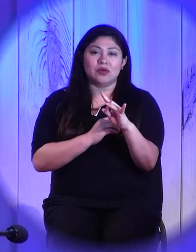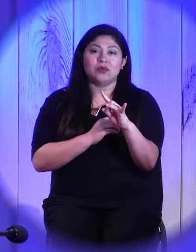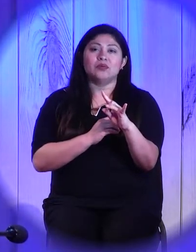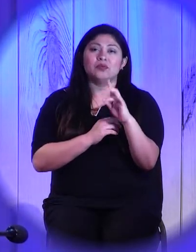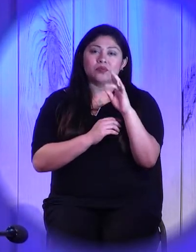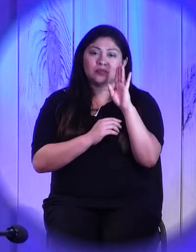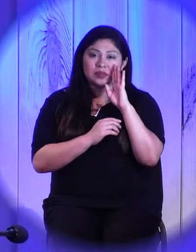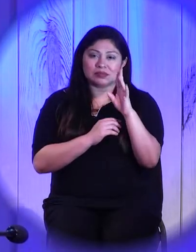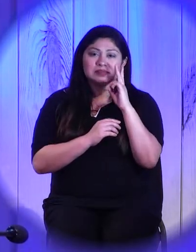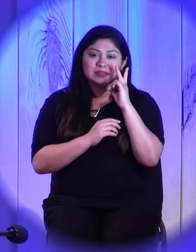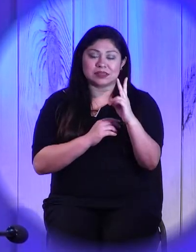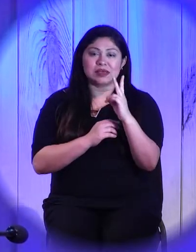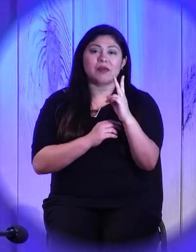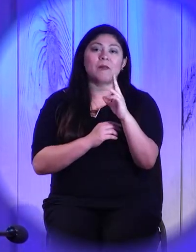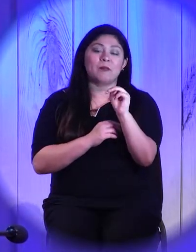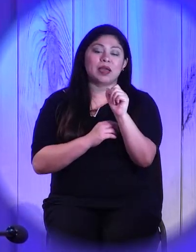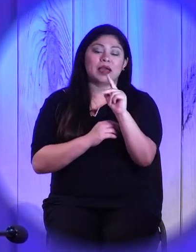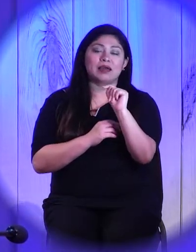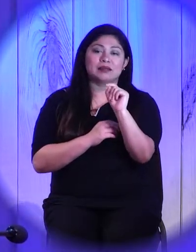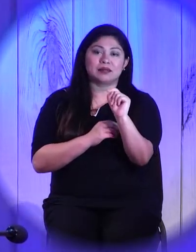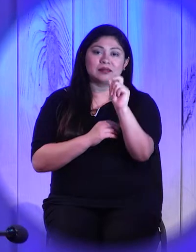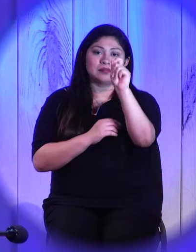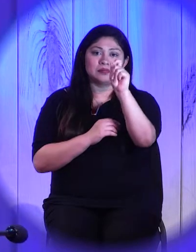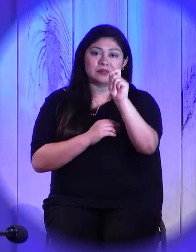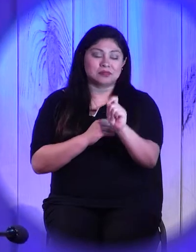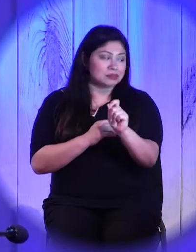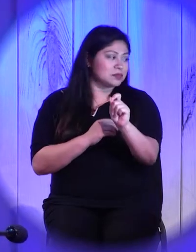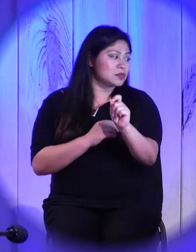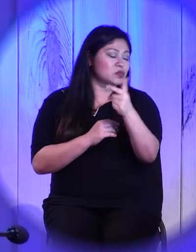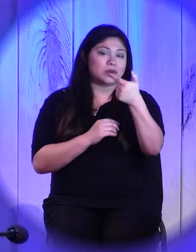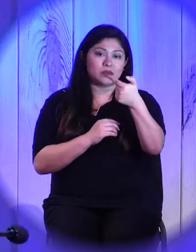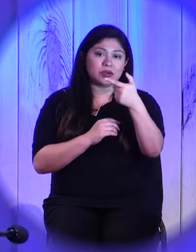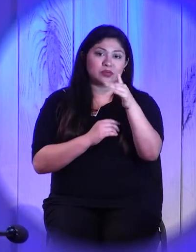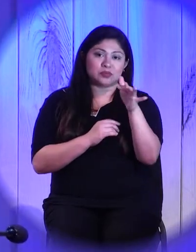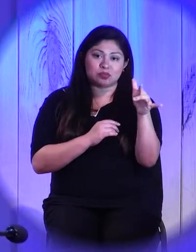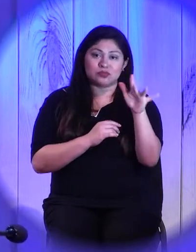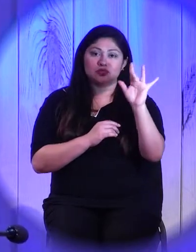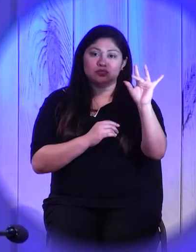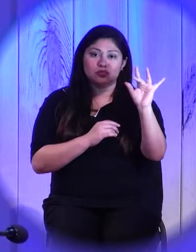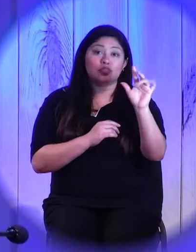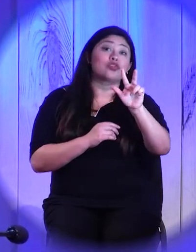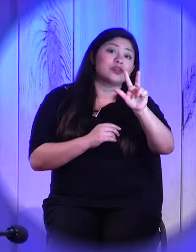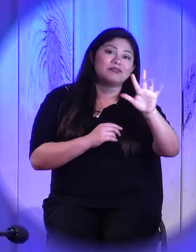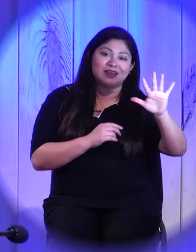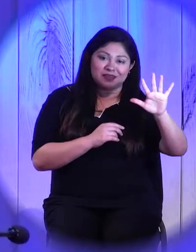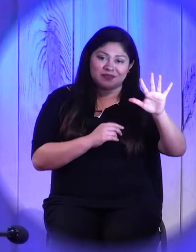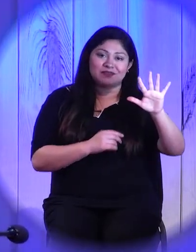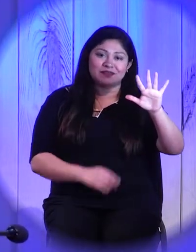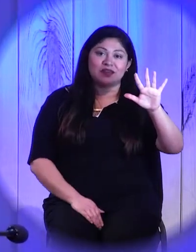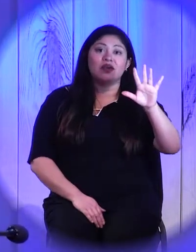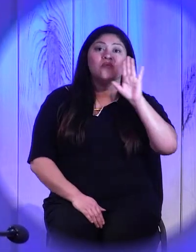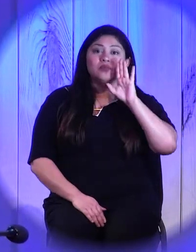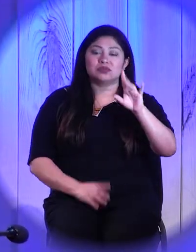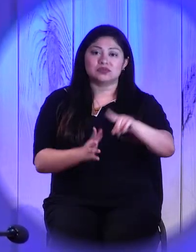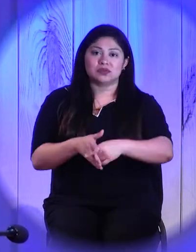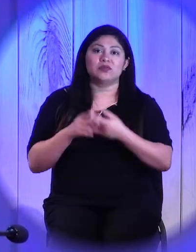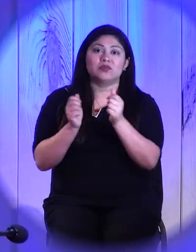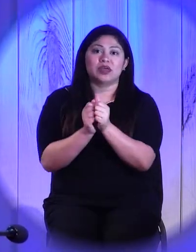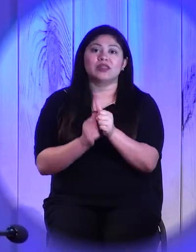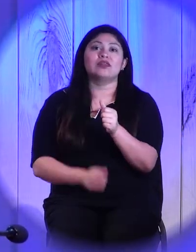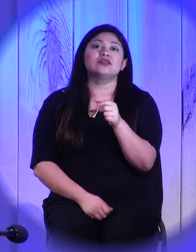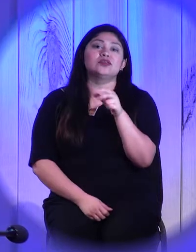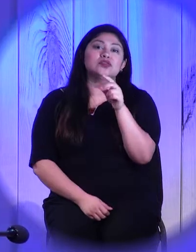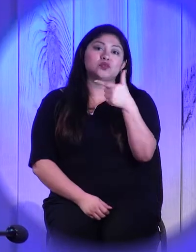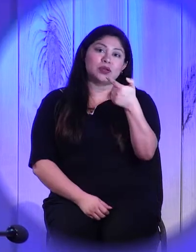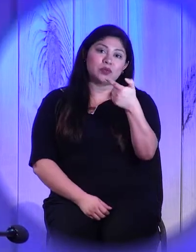Matthew 18, 21 through 35, but we're going to begin by simply reading verses 21 and 22. It says,